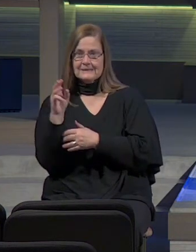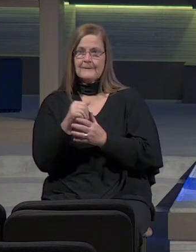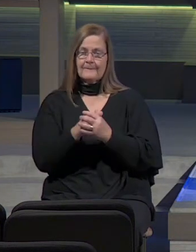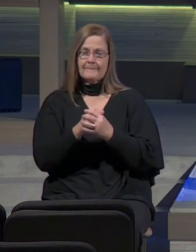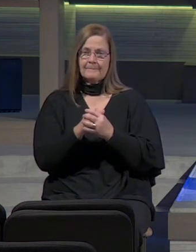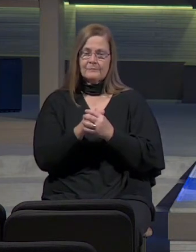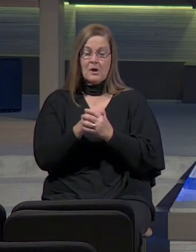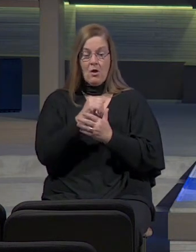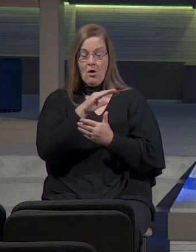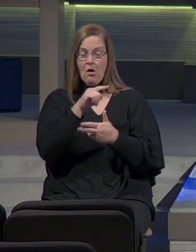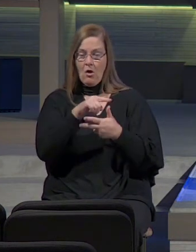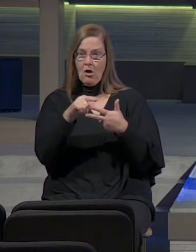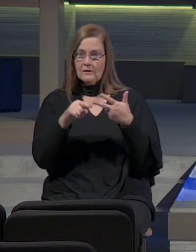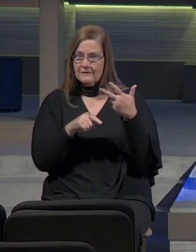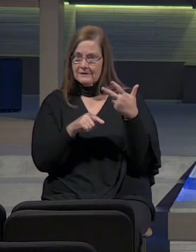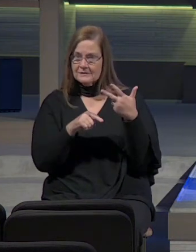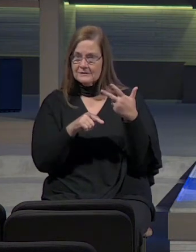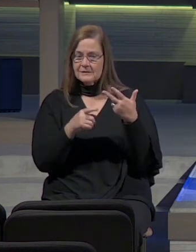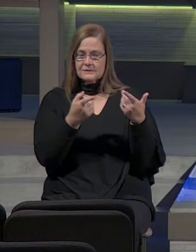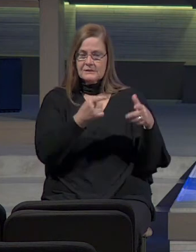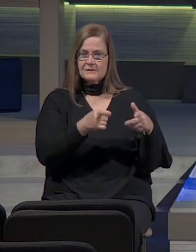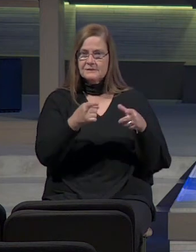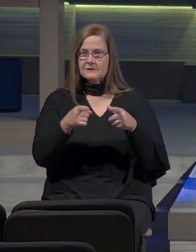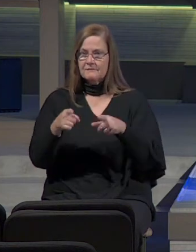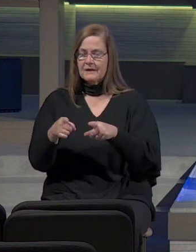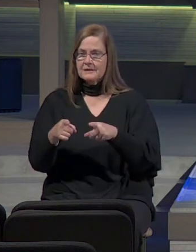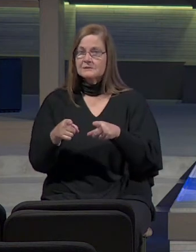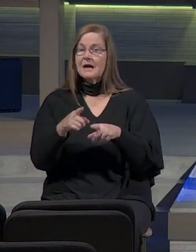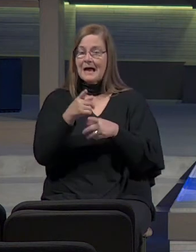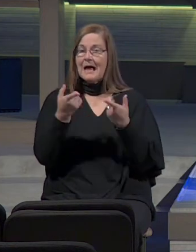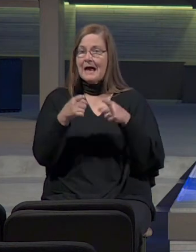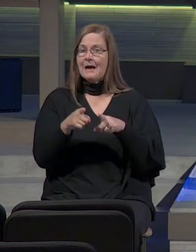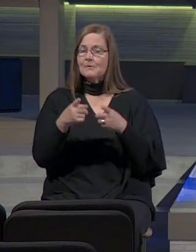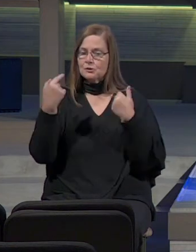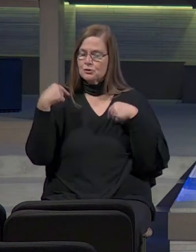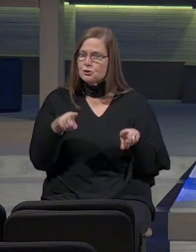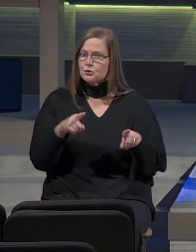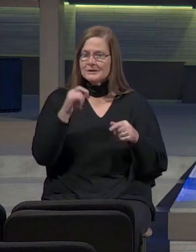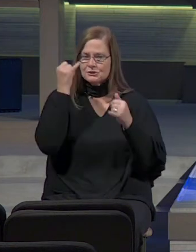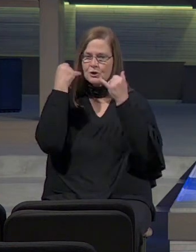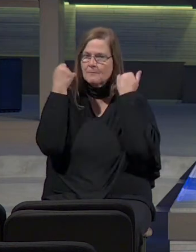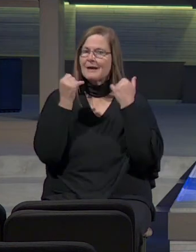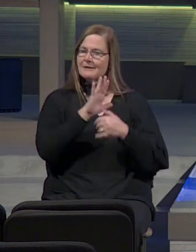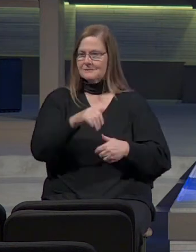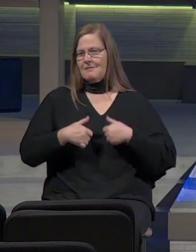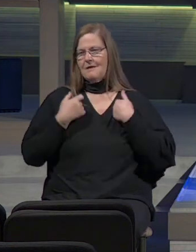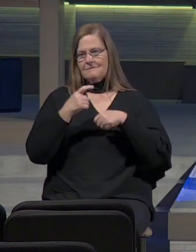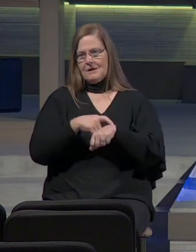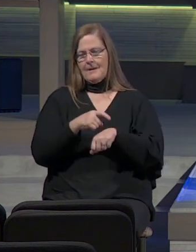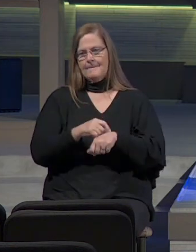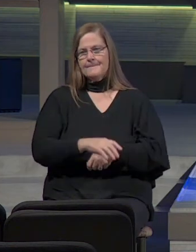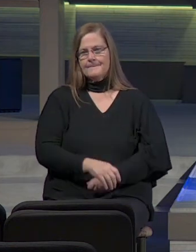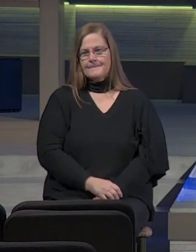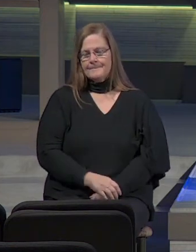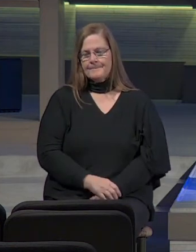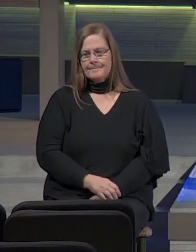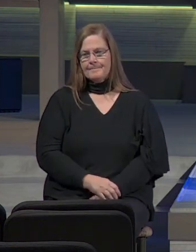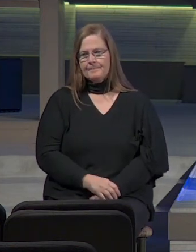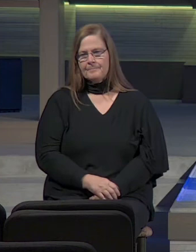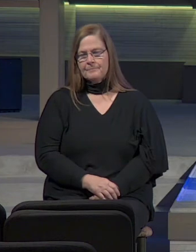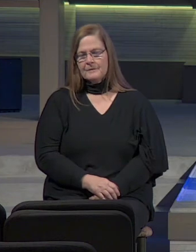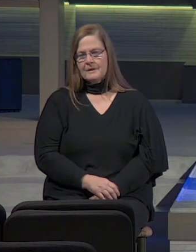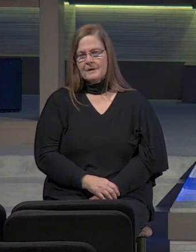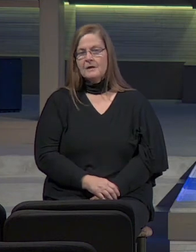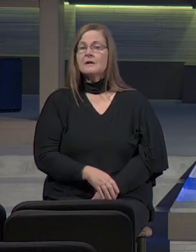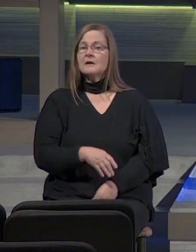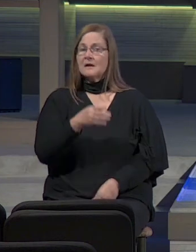All of these things, all of these events are going to happen in Jeremiah's lifetime. As a youth,